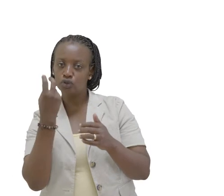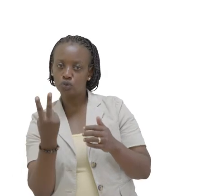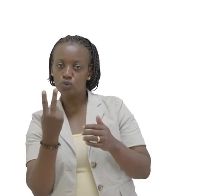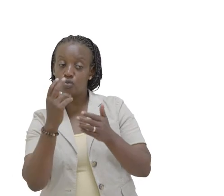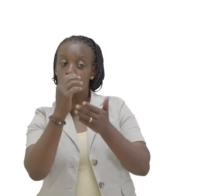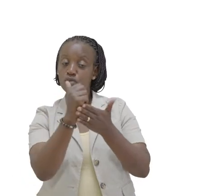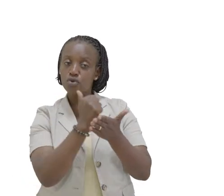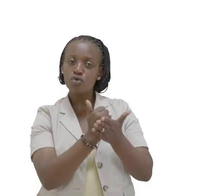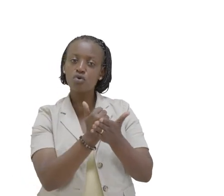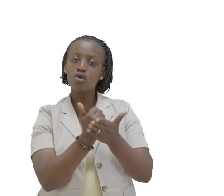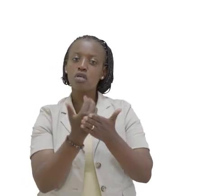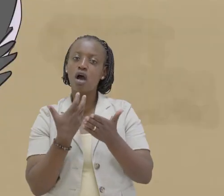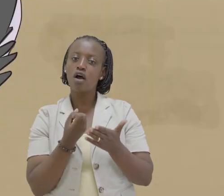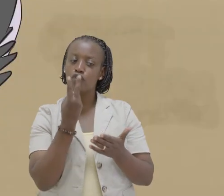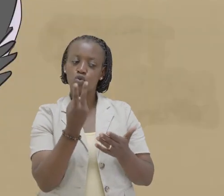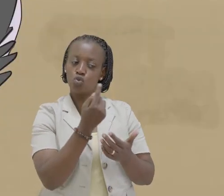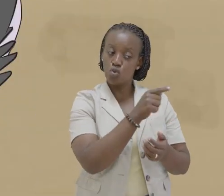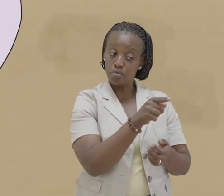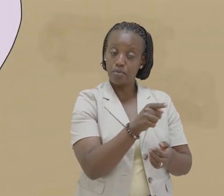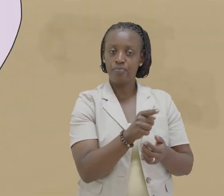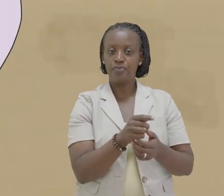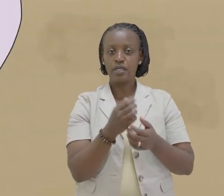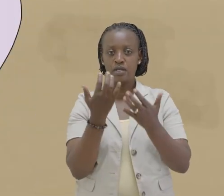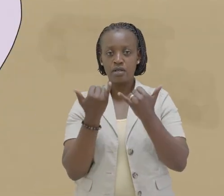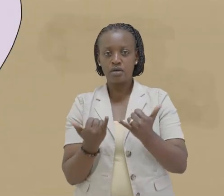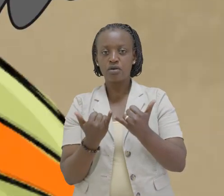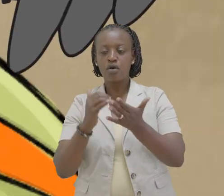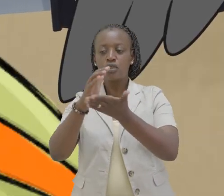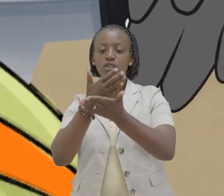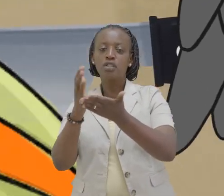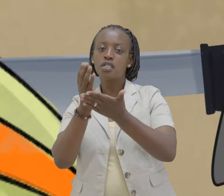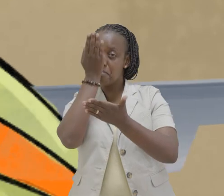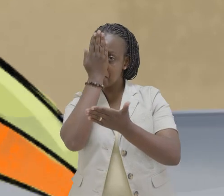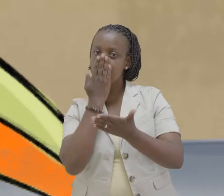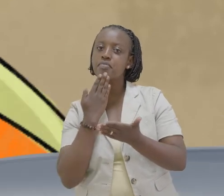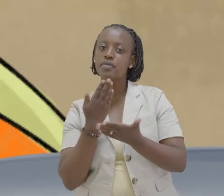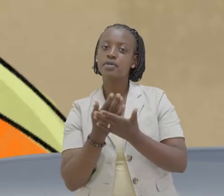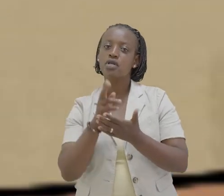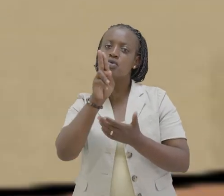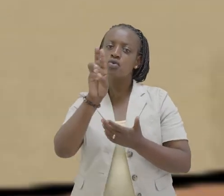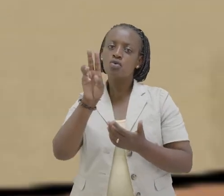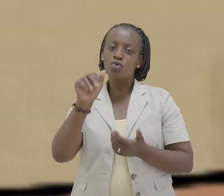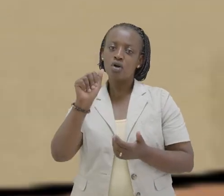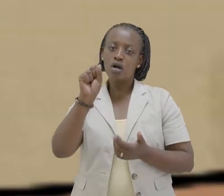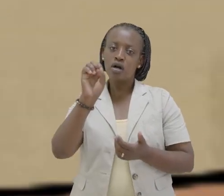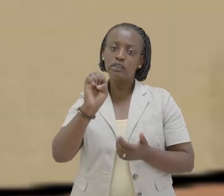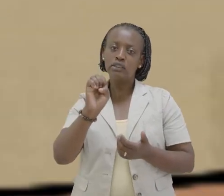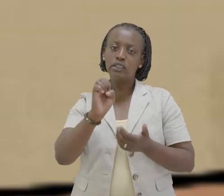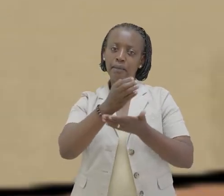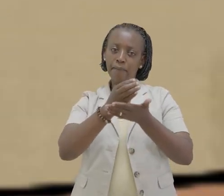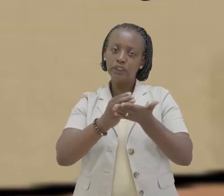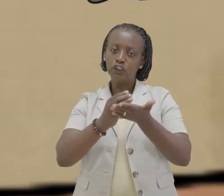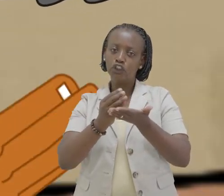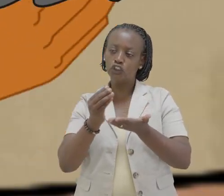two because there were two of you Now, let us share our papaya Uwase, here is